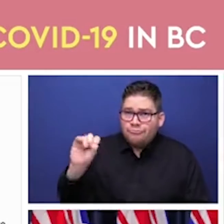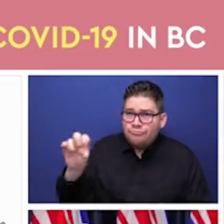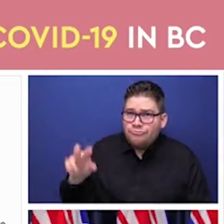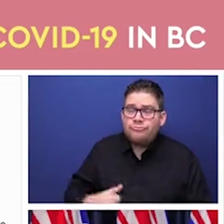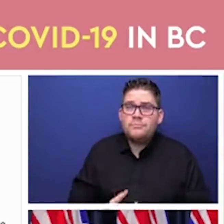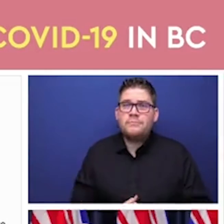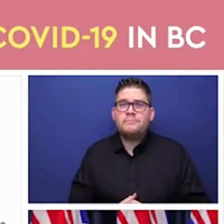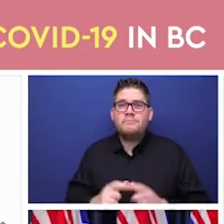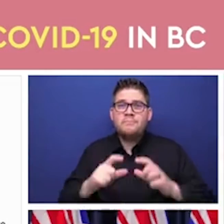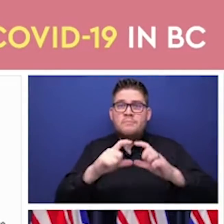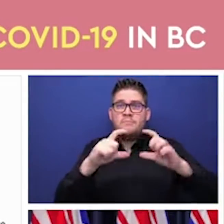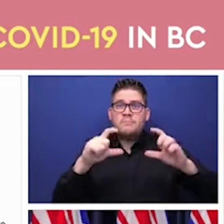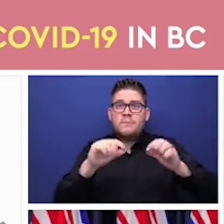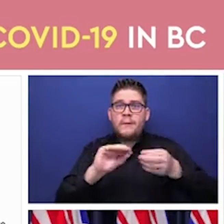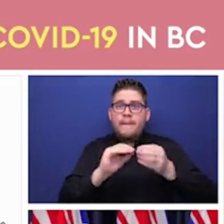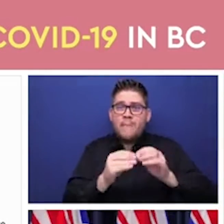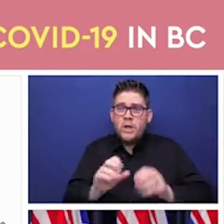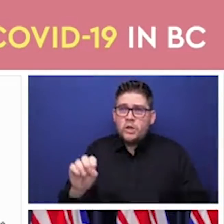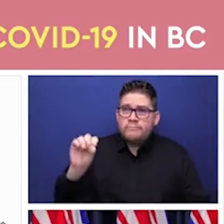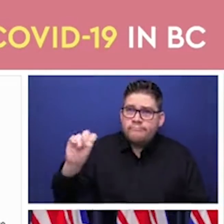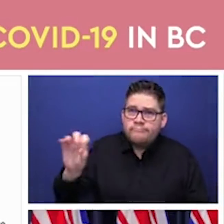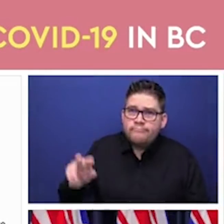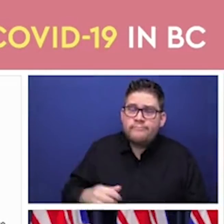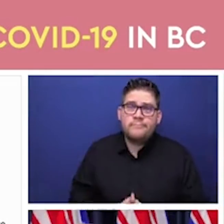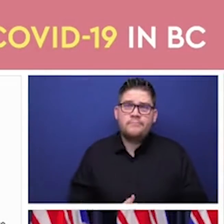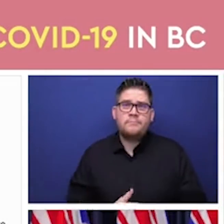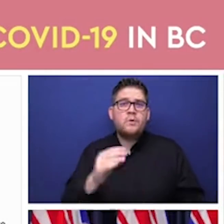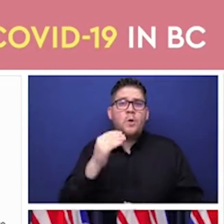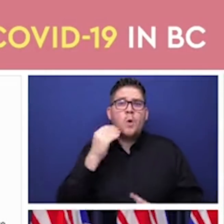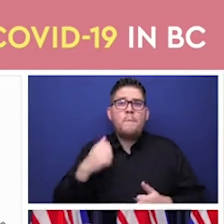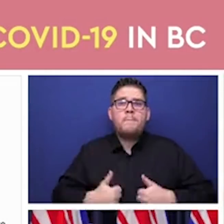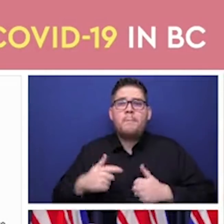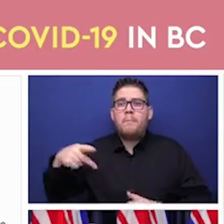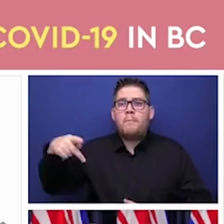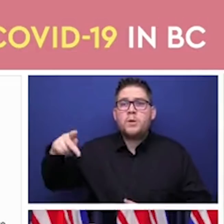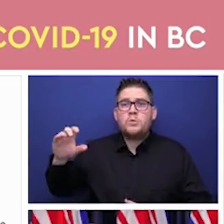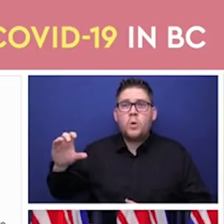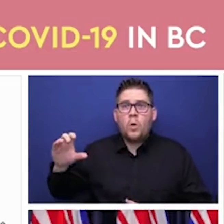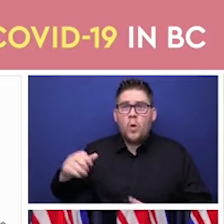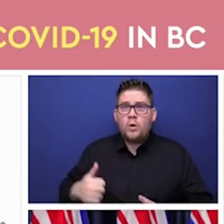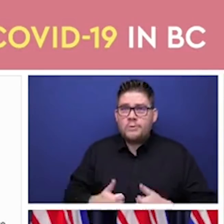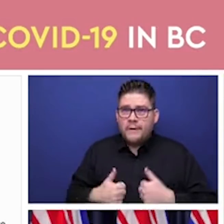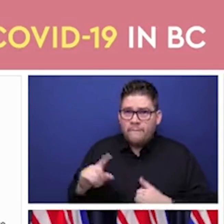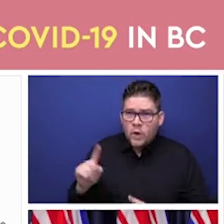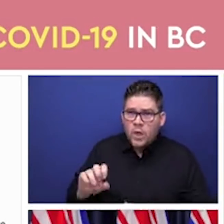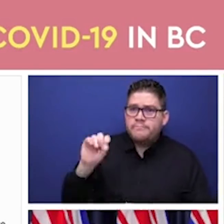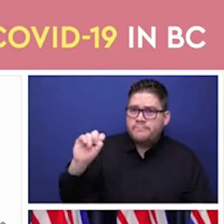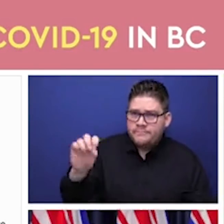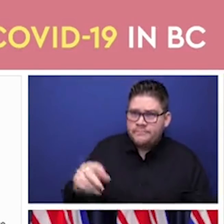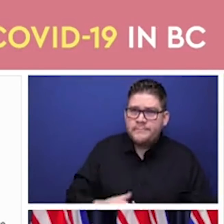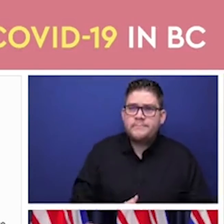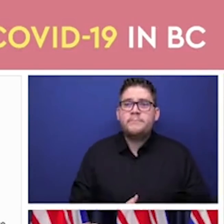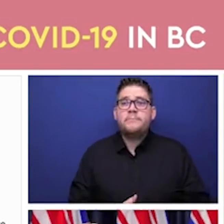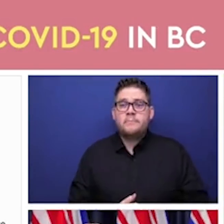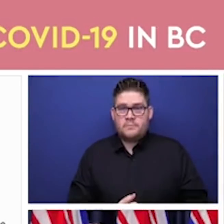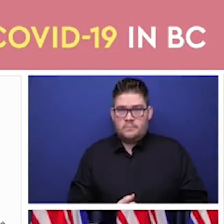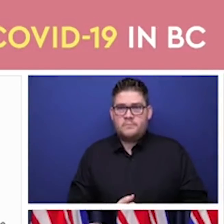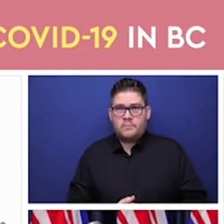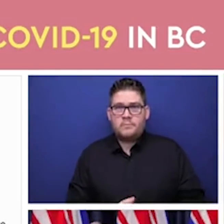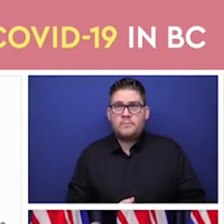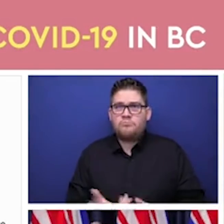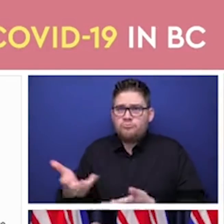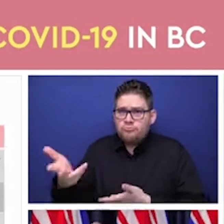email or text or her mobile phone, or that that she's provided of a friend or support or a family member. And she will get